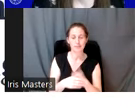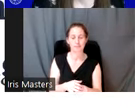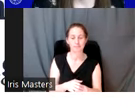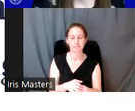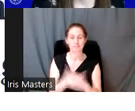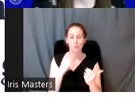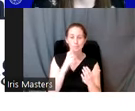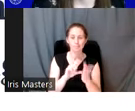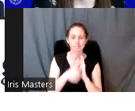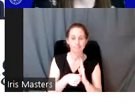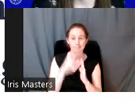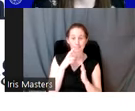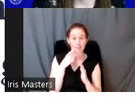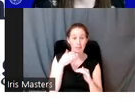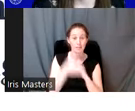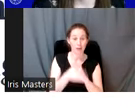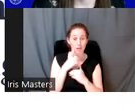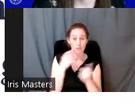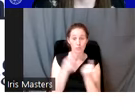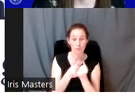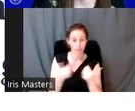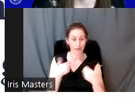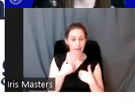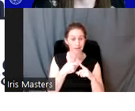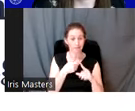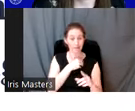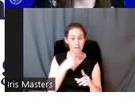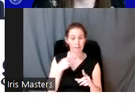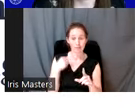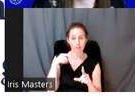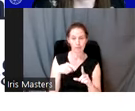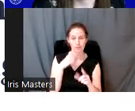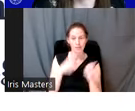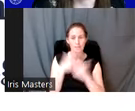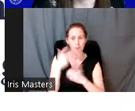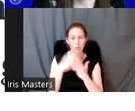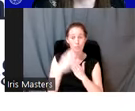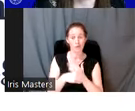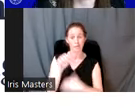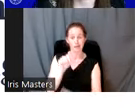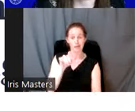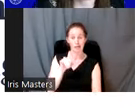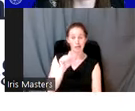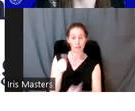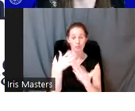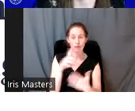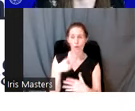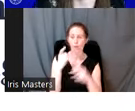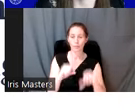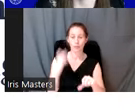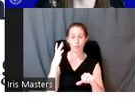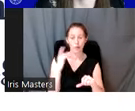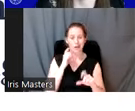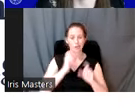I want to emphasize that beyond the support we receive from our members, the breadth of programming that the AIA provides is only possible